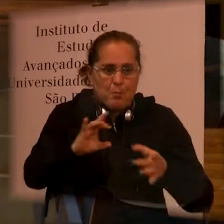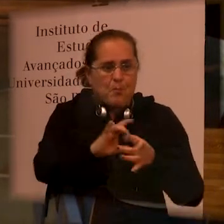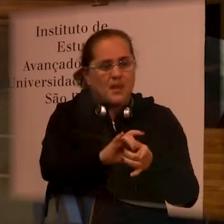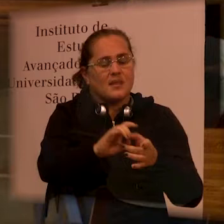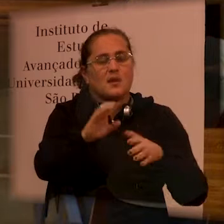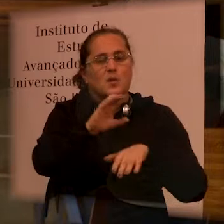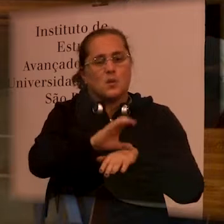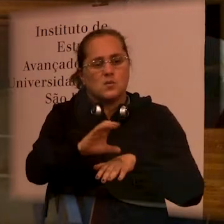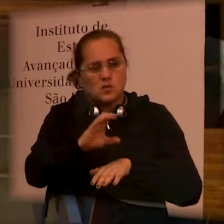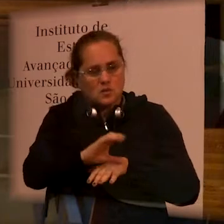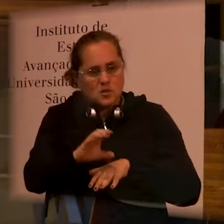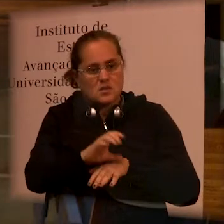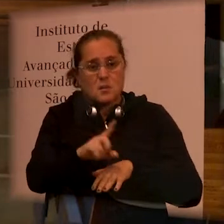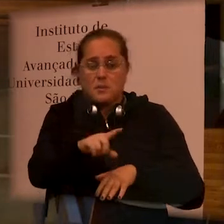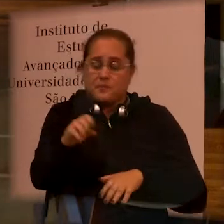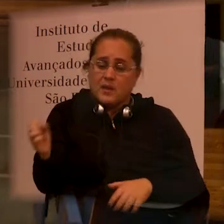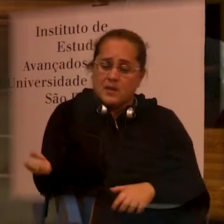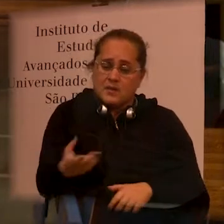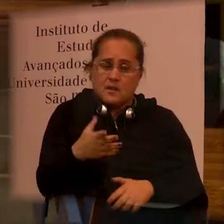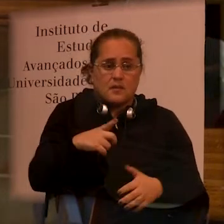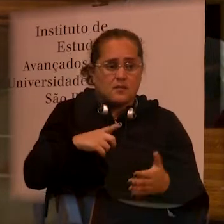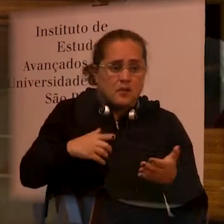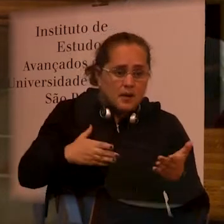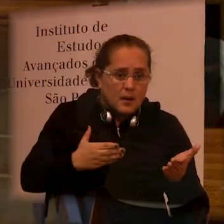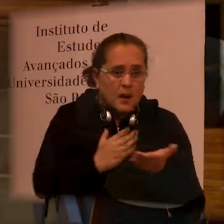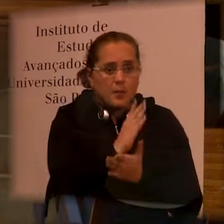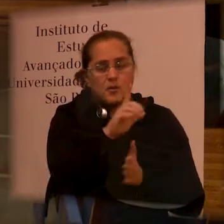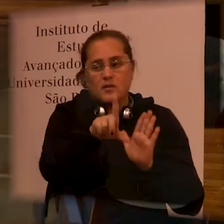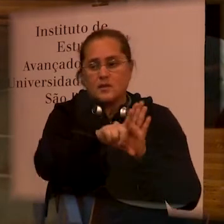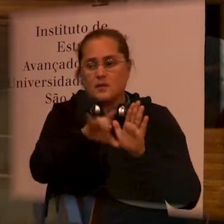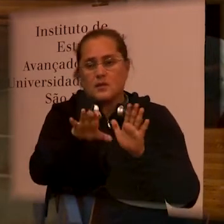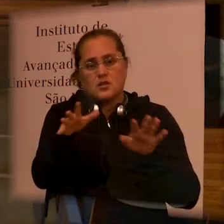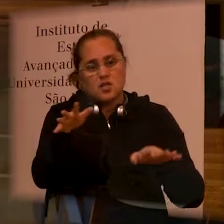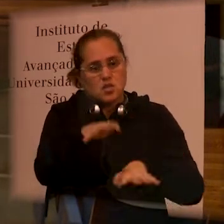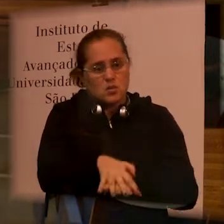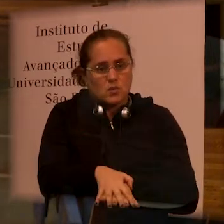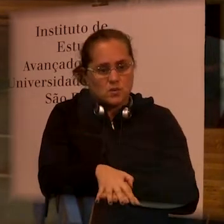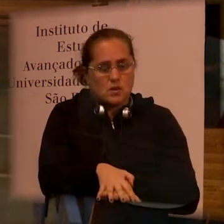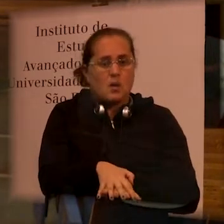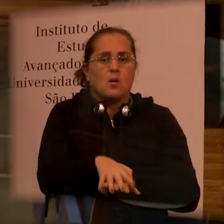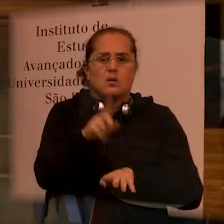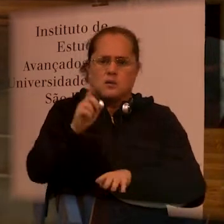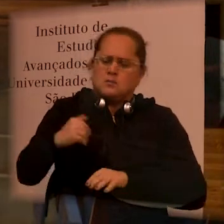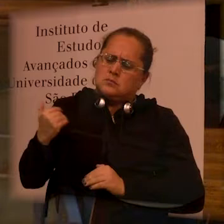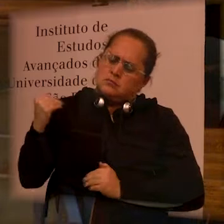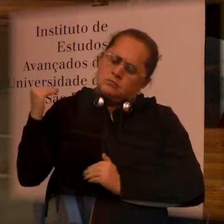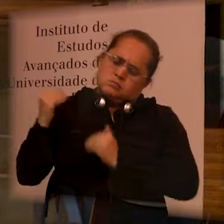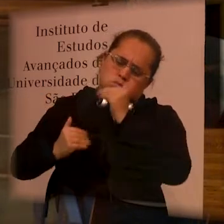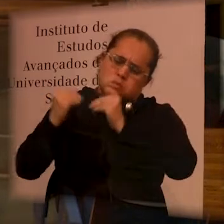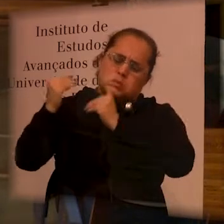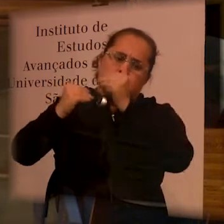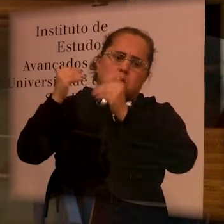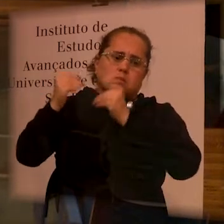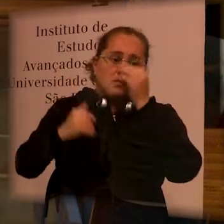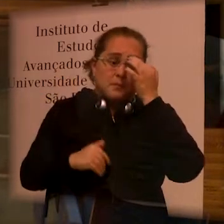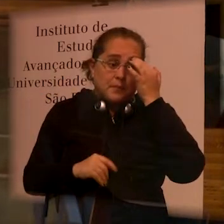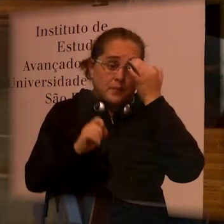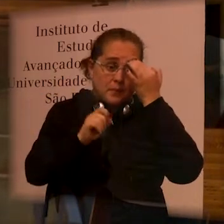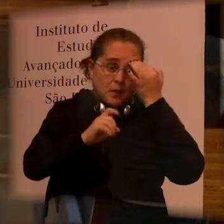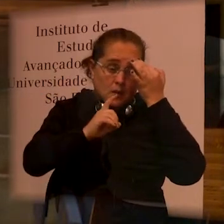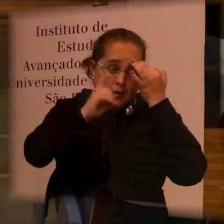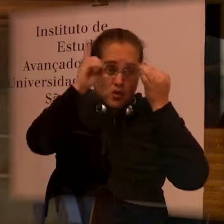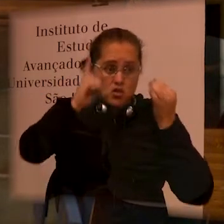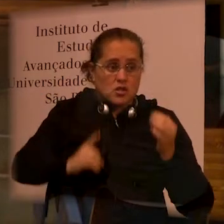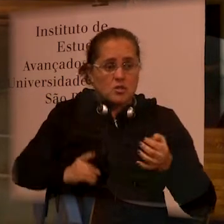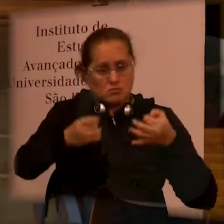constitutional, but recently we have approved Brazilian law of inclusion, that is a very big advance in what refers to the